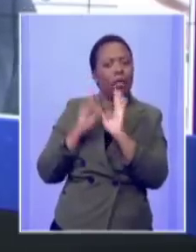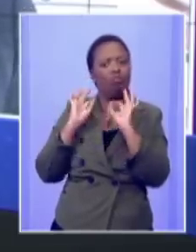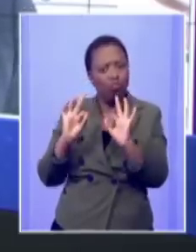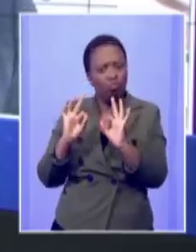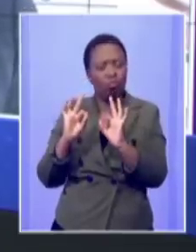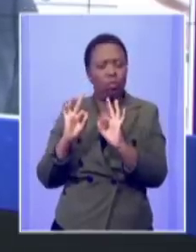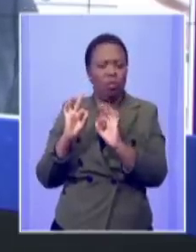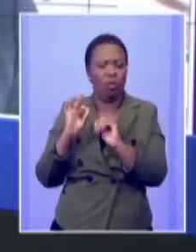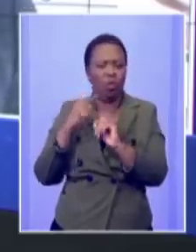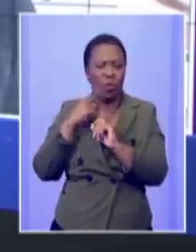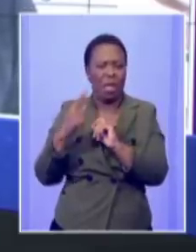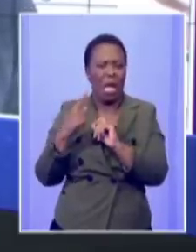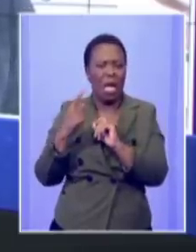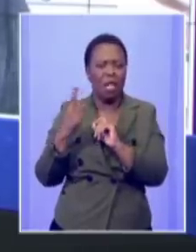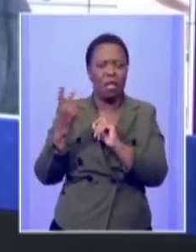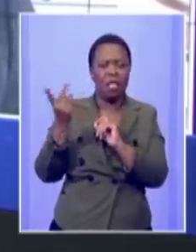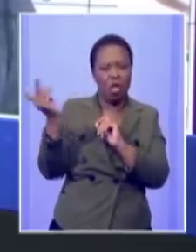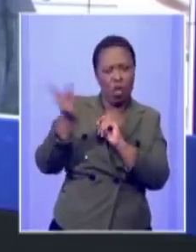not seeing eye to eye